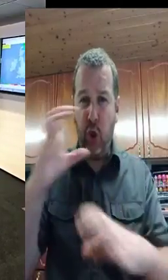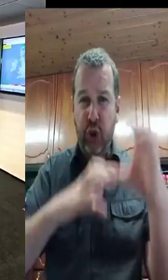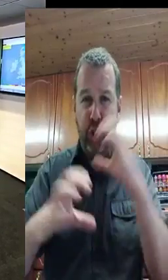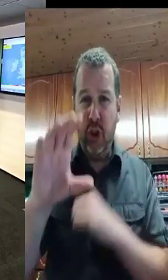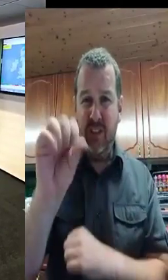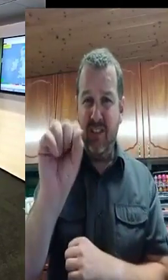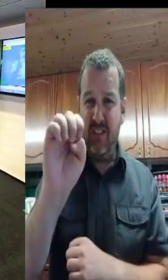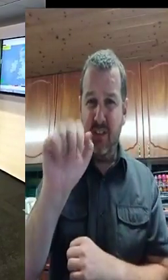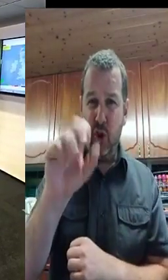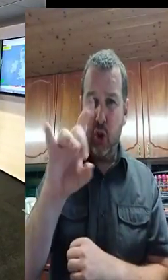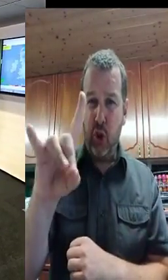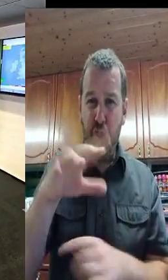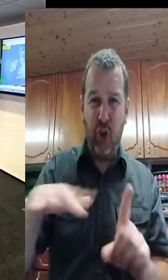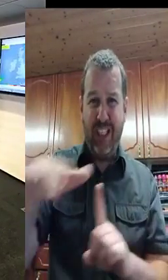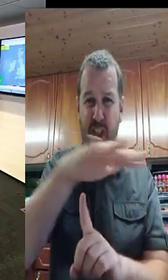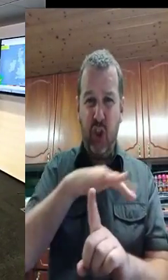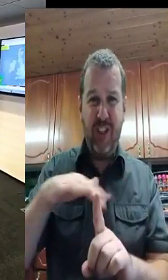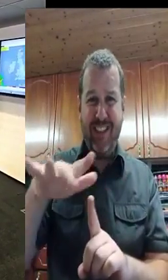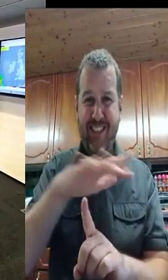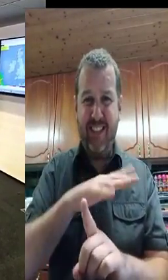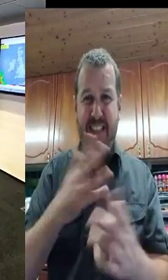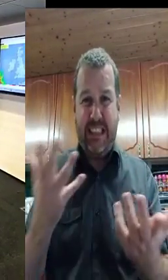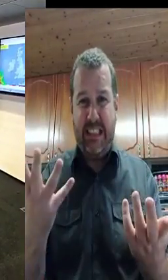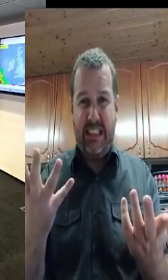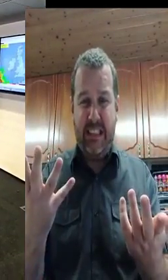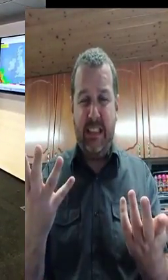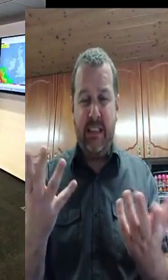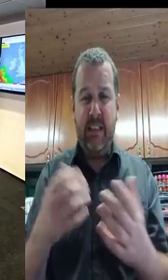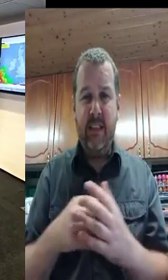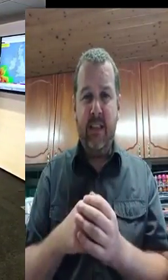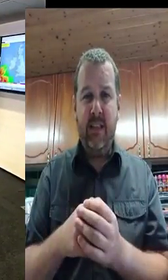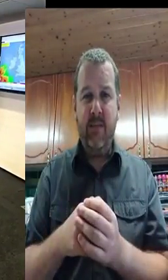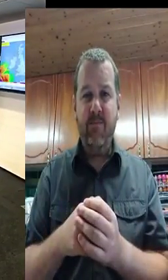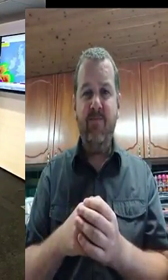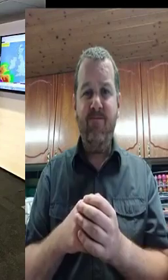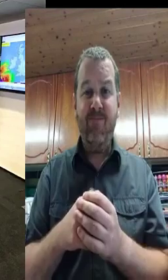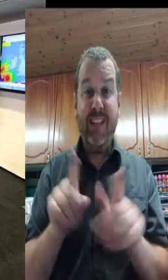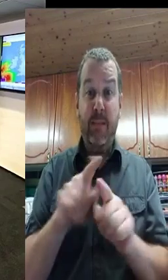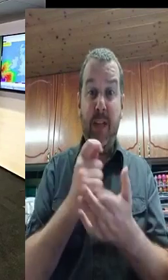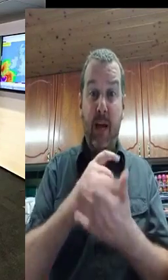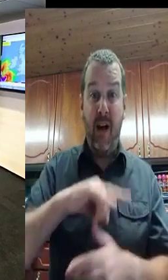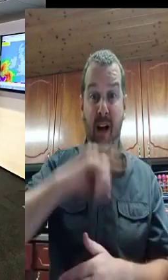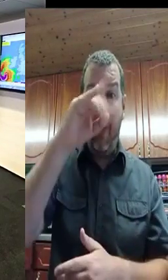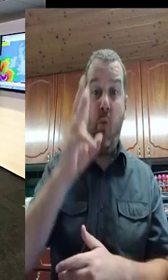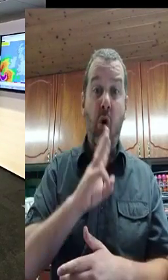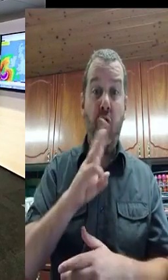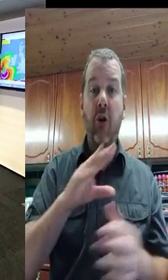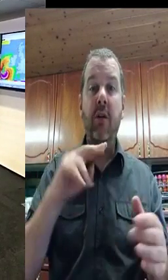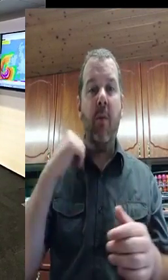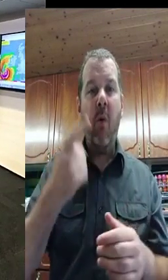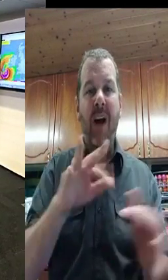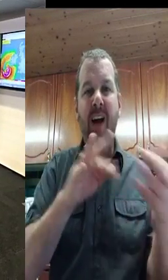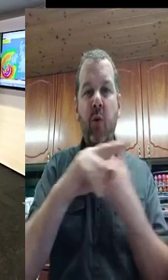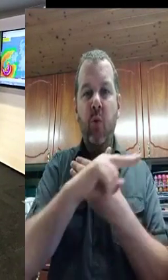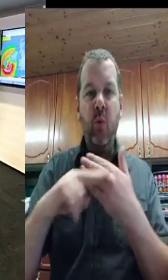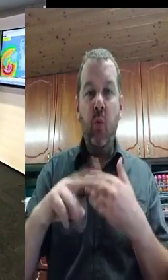conditions, perhaps between 0.1 and 0.2 of a metre, even higher.